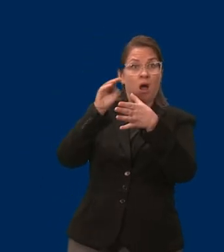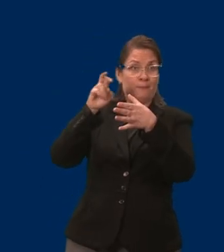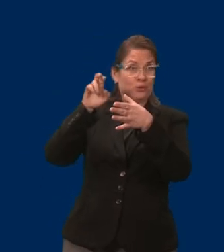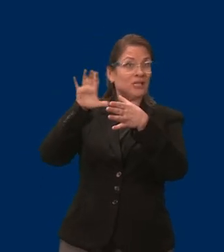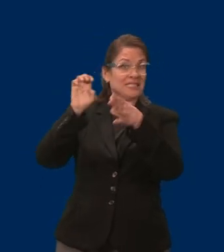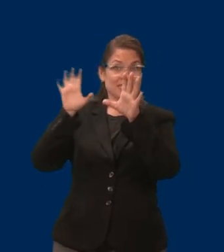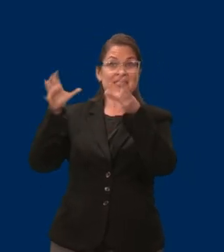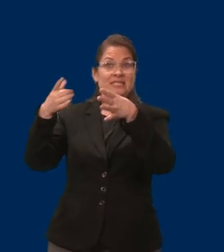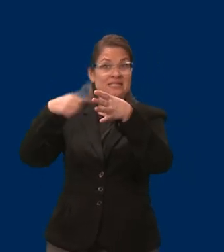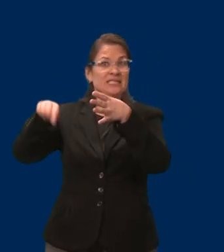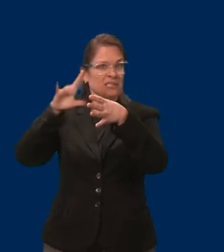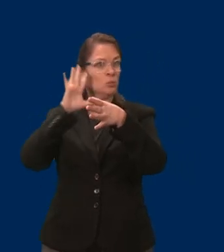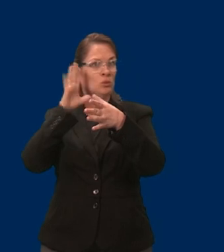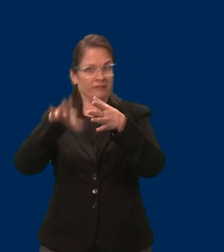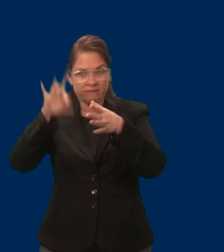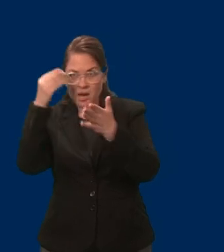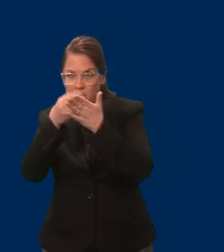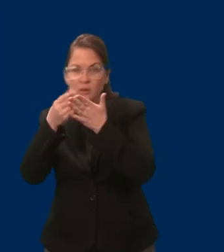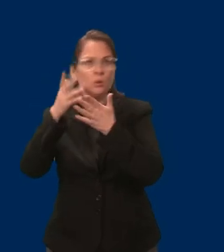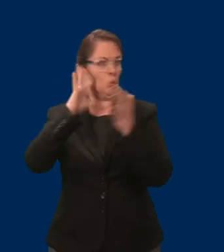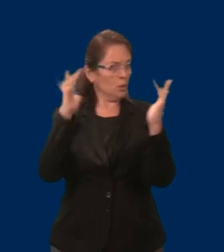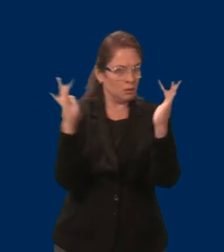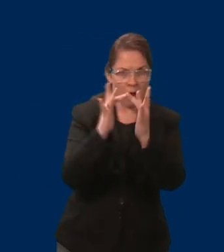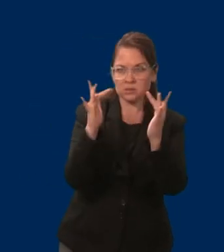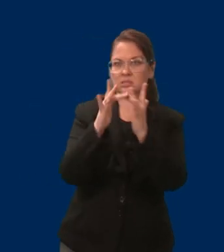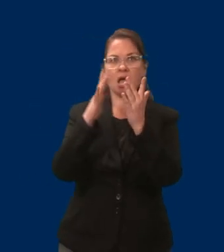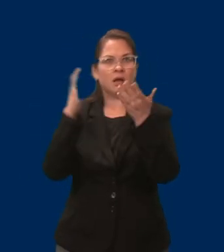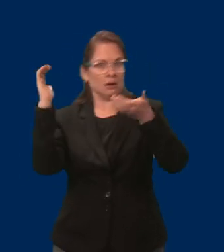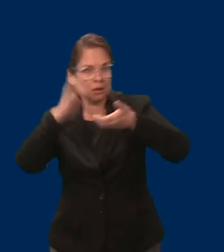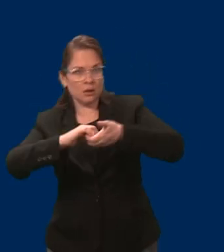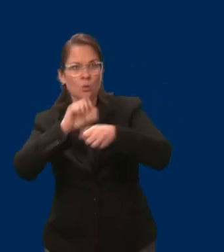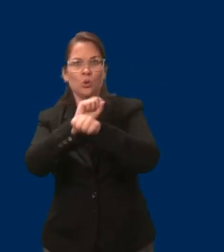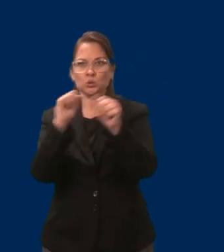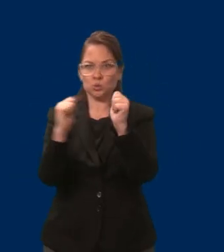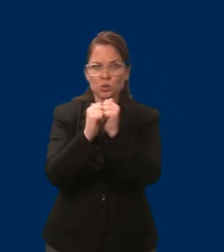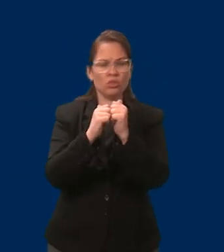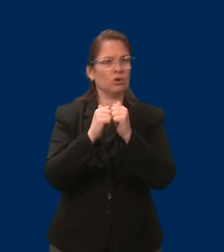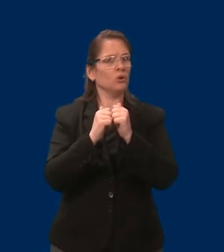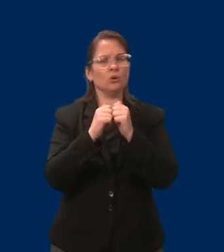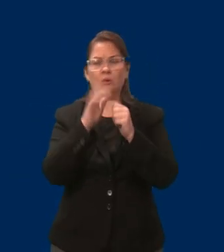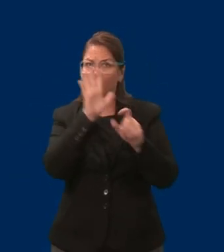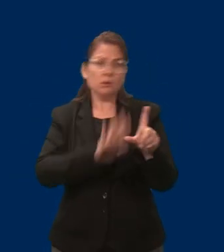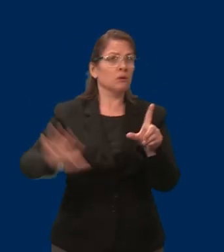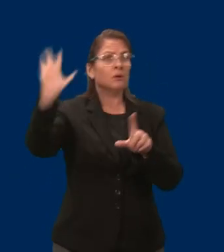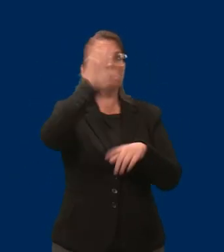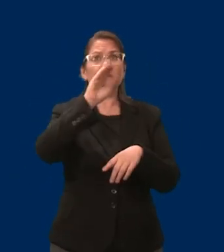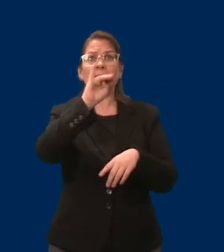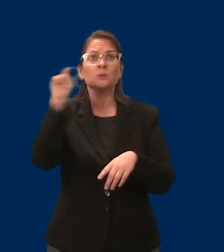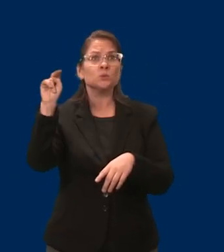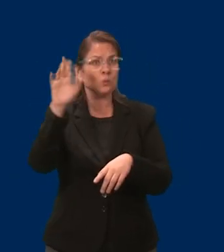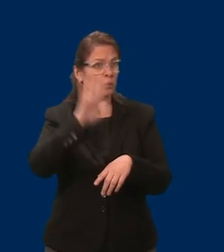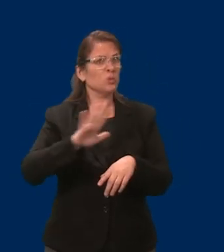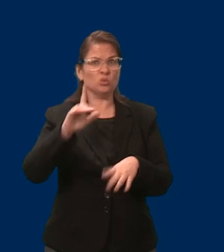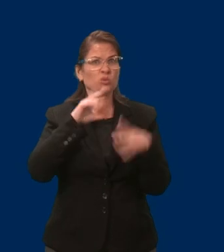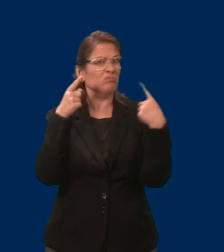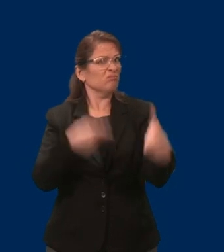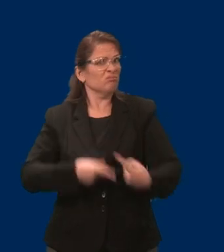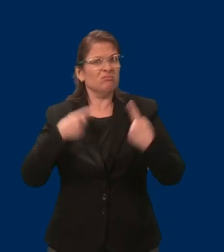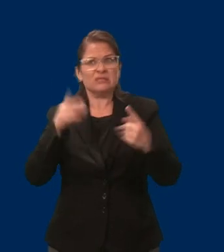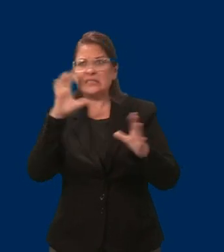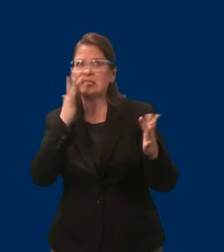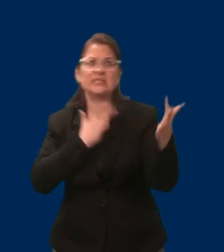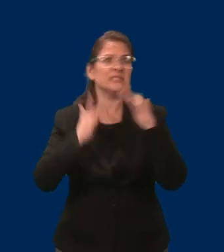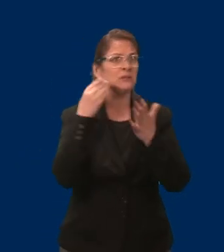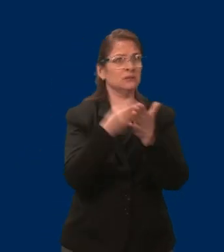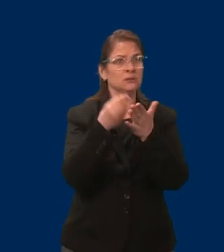Minnesota Chamber, because he sees this across different other sectors as well. But you guys have an option to fix this. Let's fix